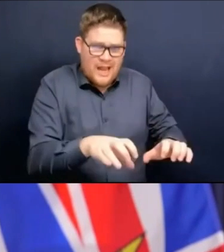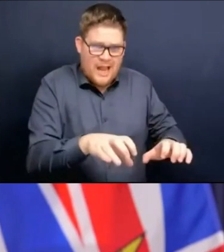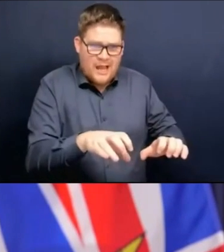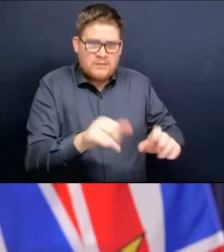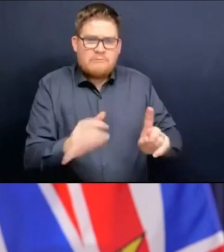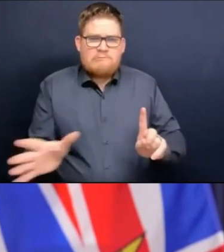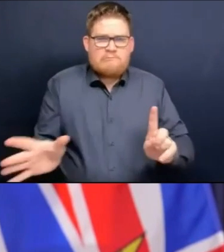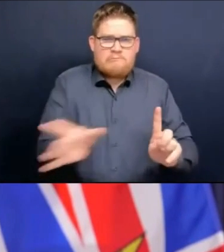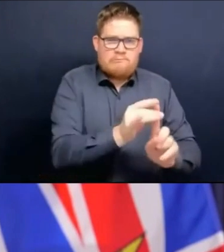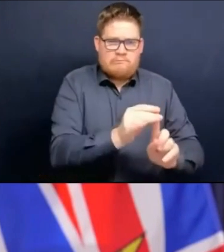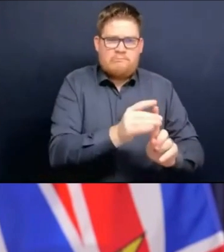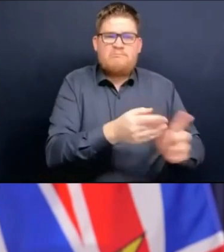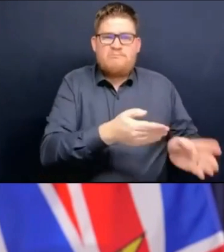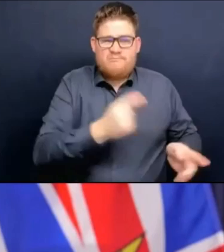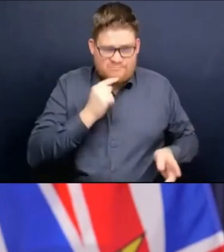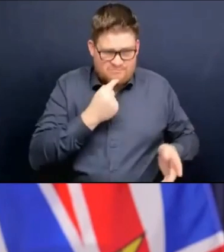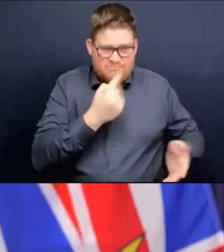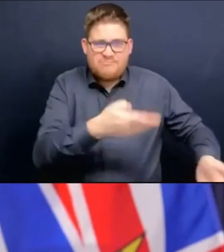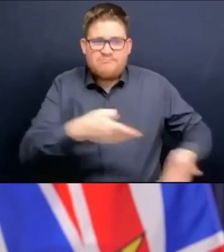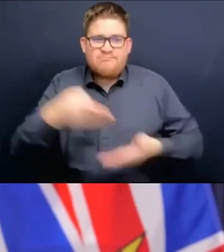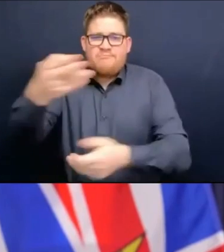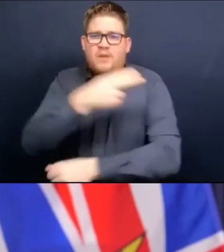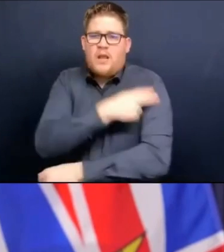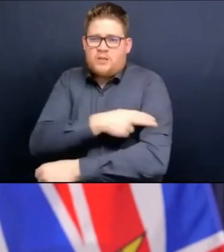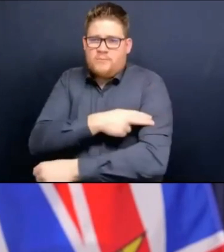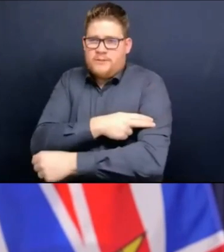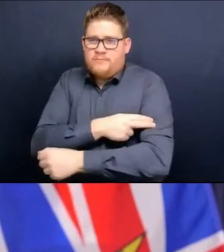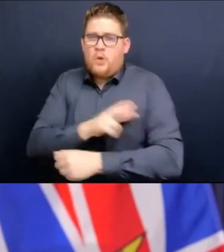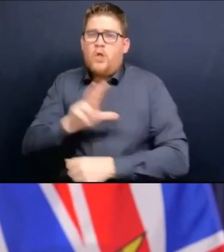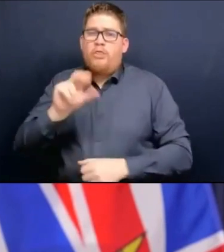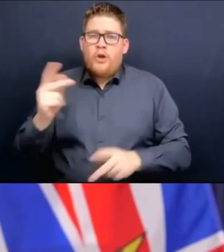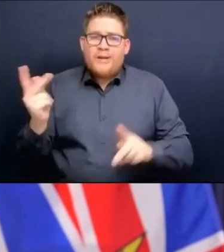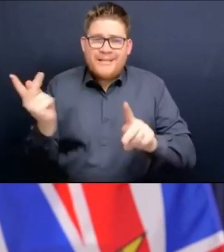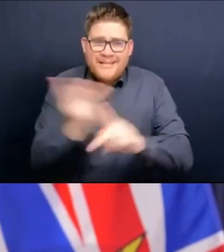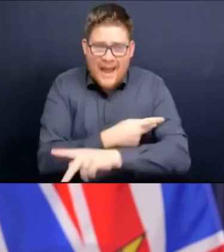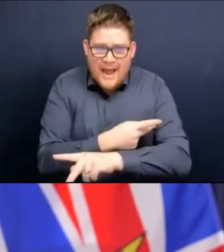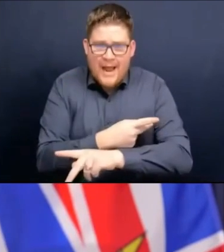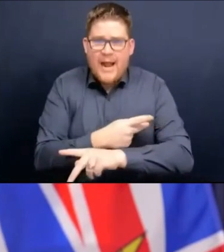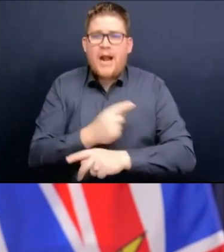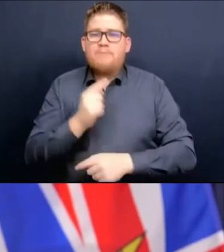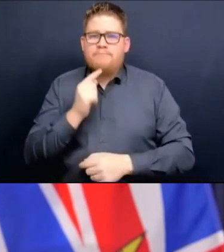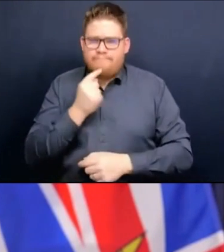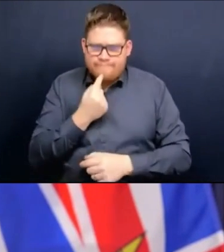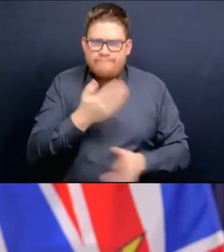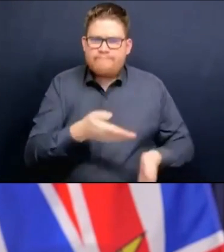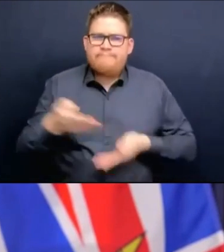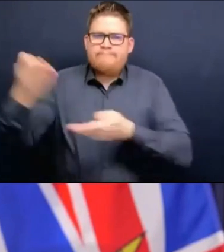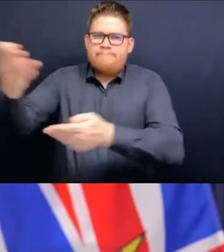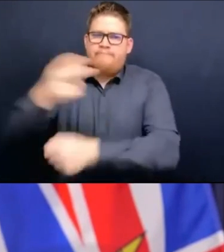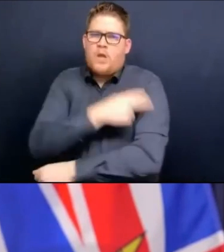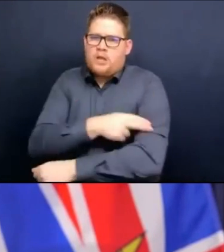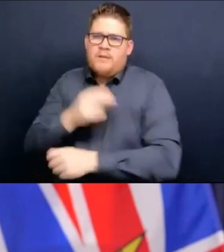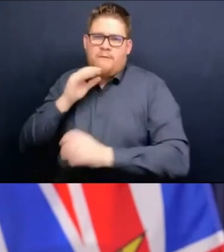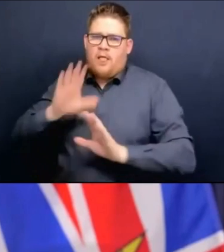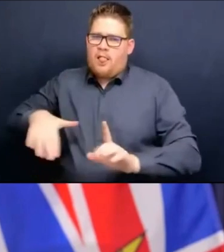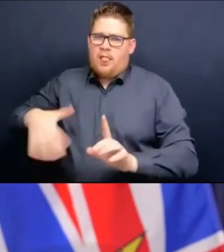be vaccinated. And I think that the 50 are already vaccinated between 5 and